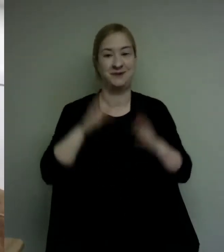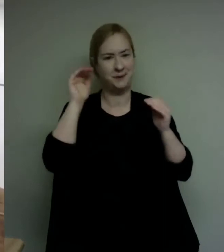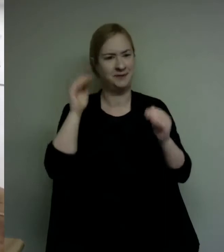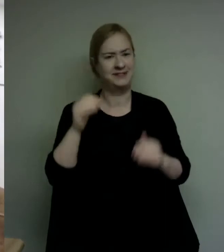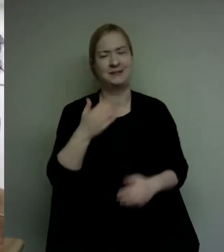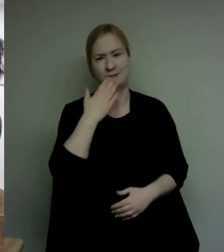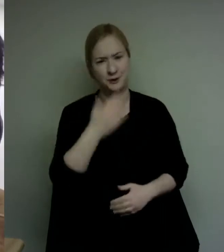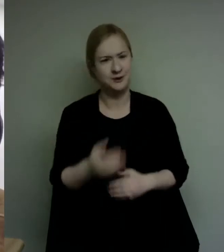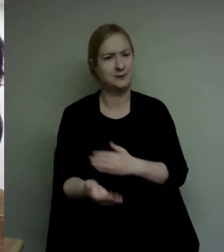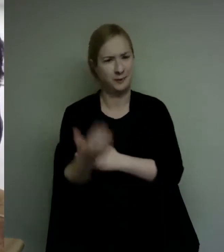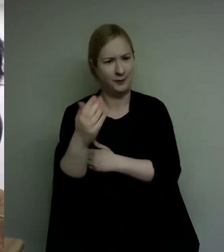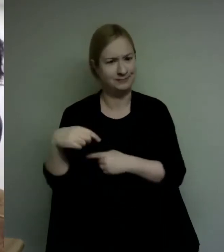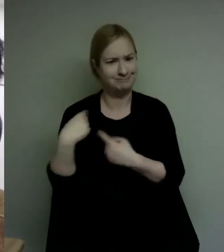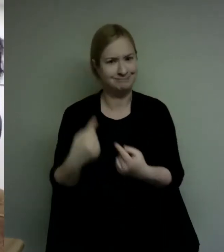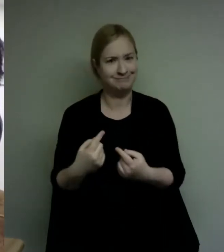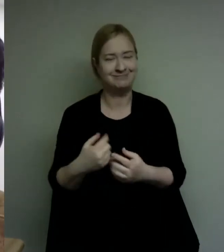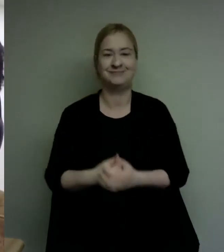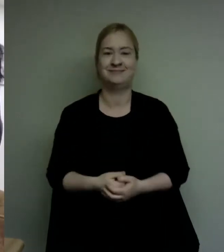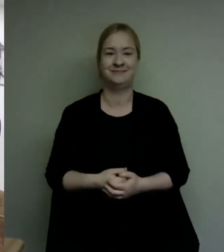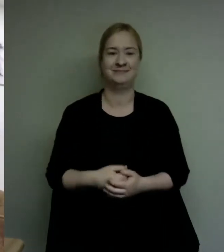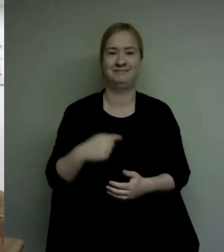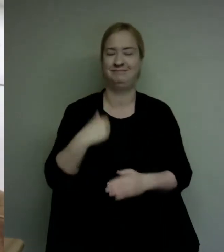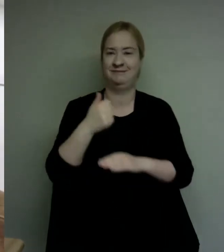i'm just gonna get set up here really quick